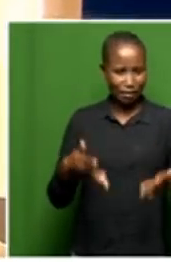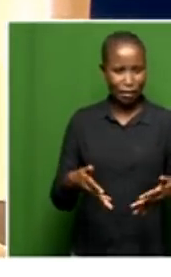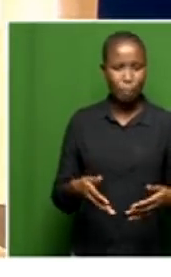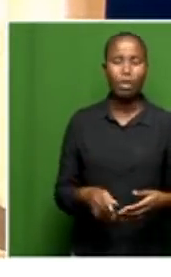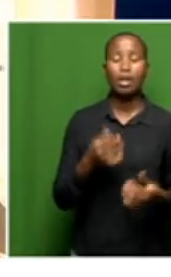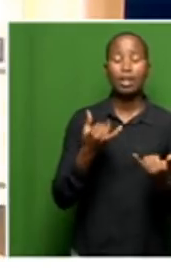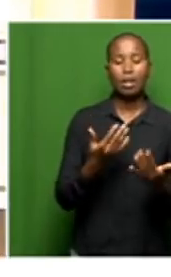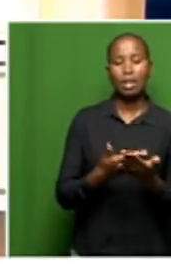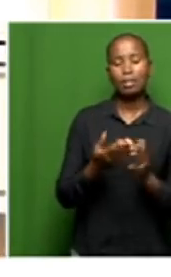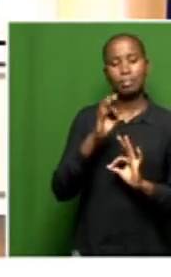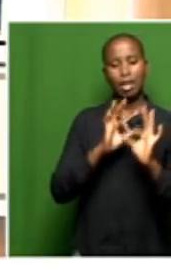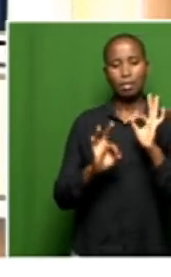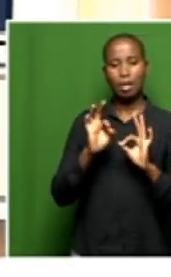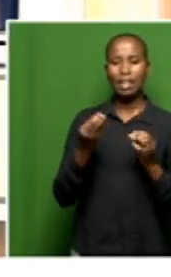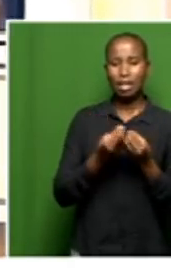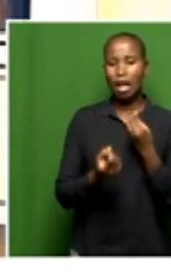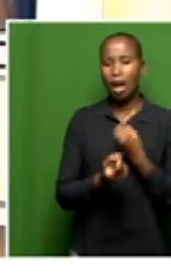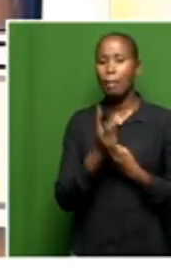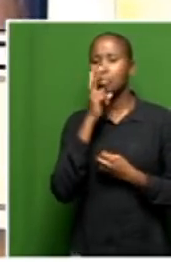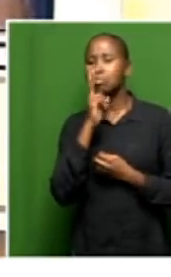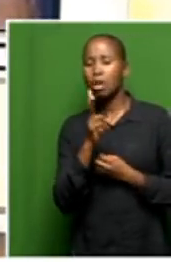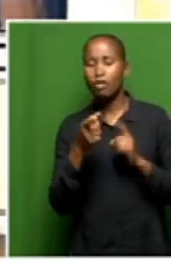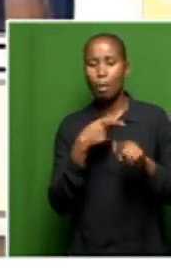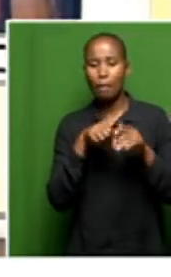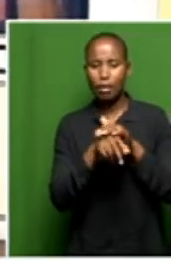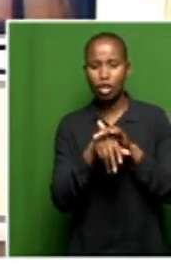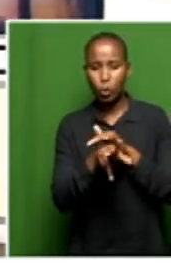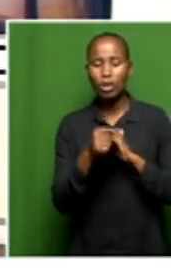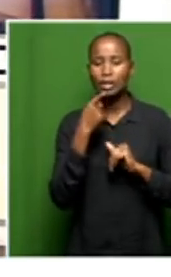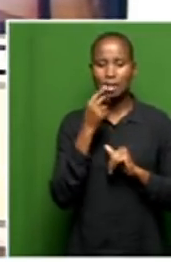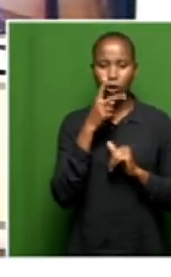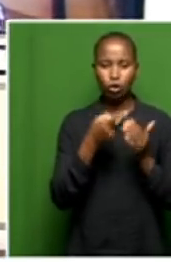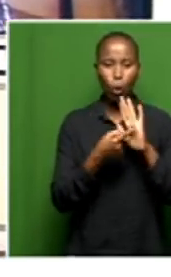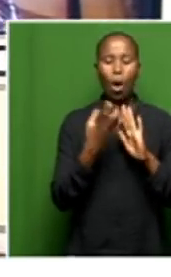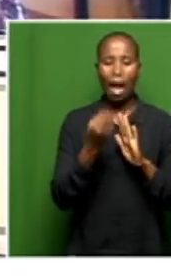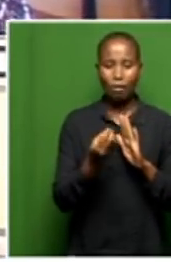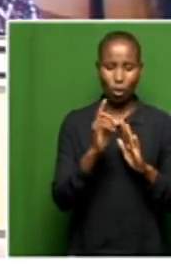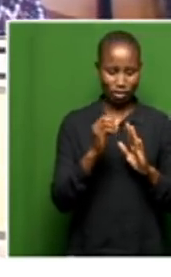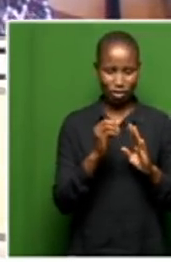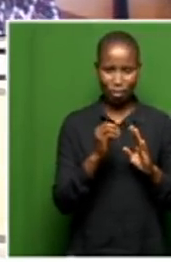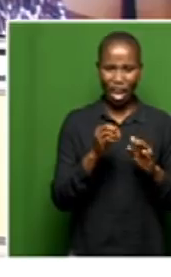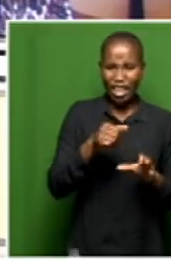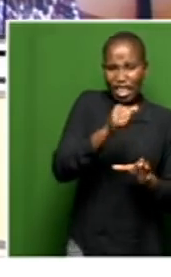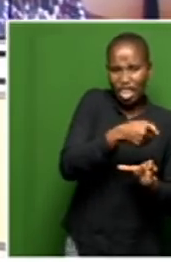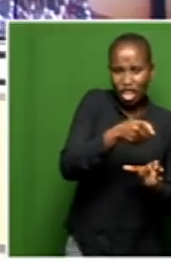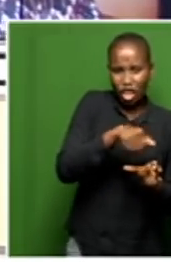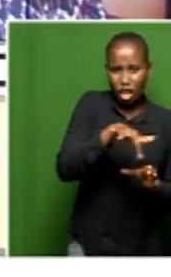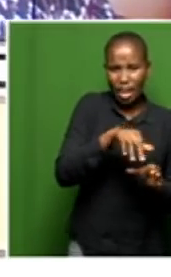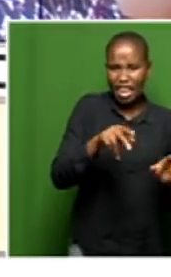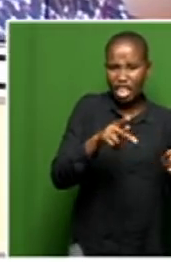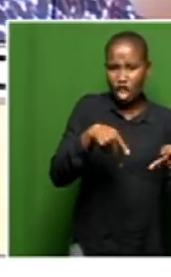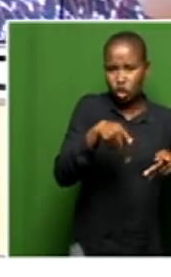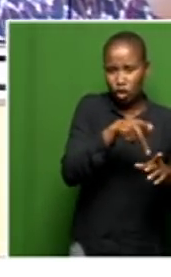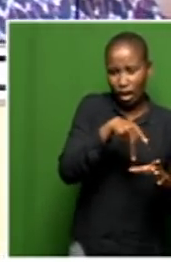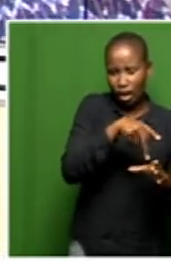and instance that we saw on the clip where there's a renovation project to the kitchen. This is a facility that has never